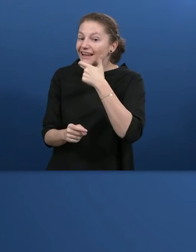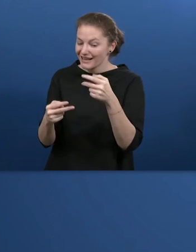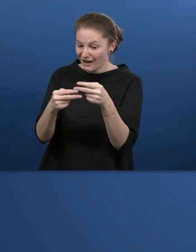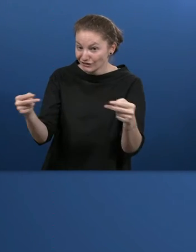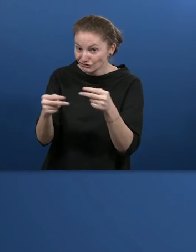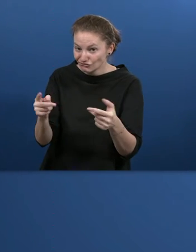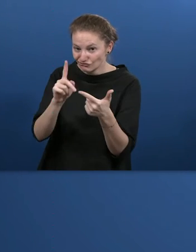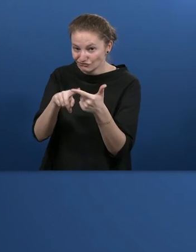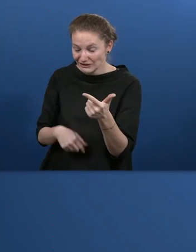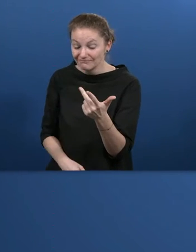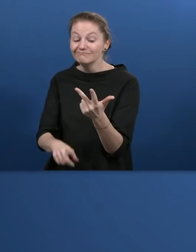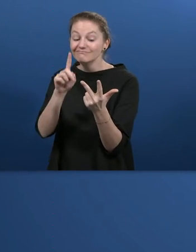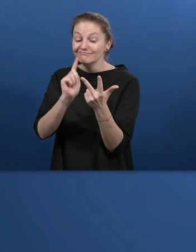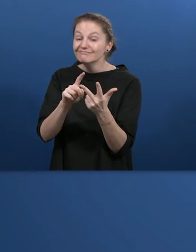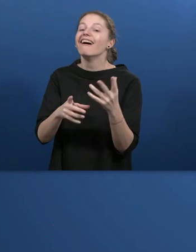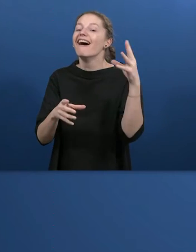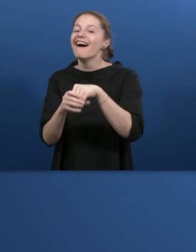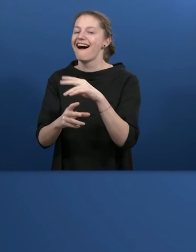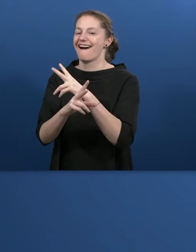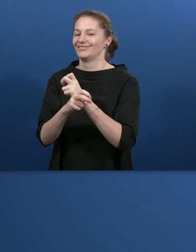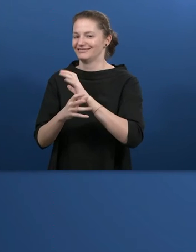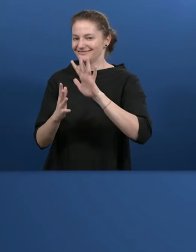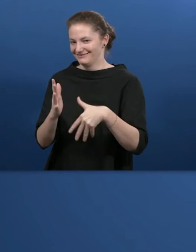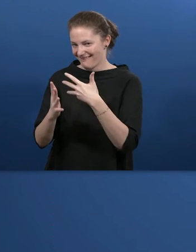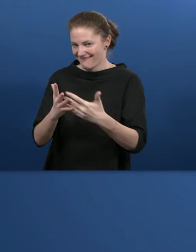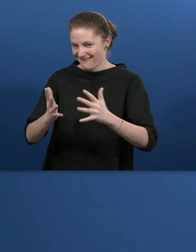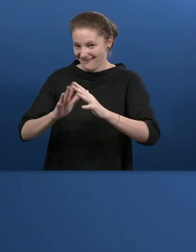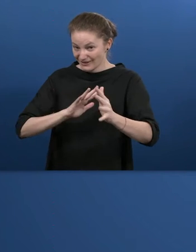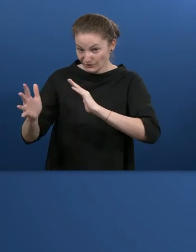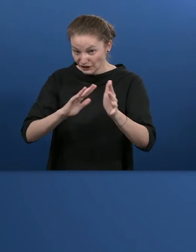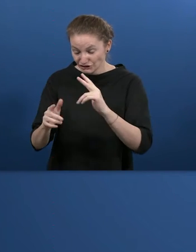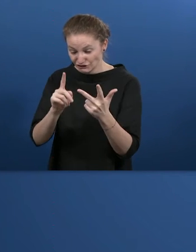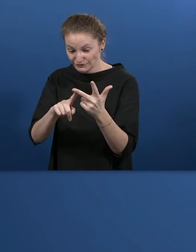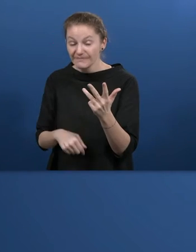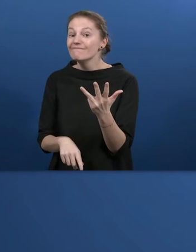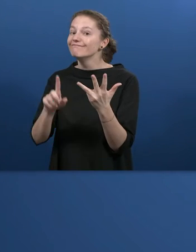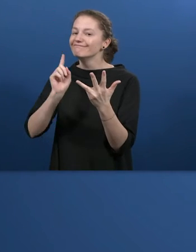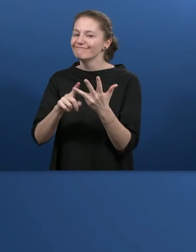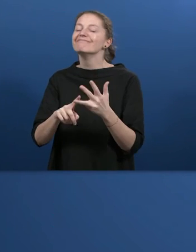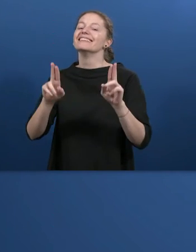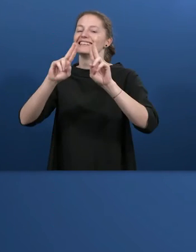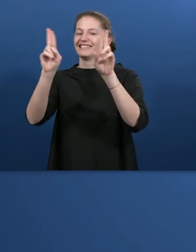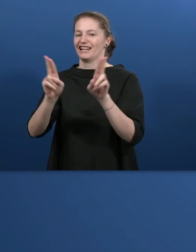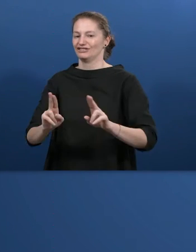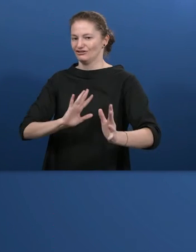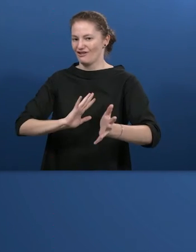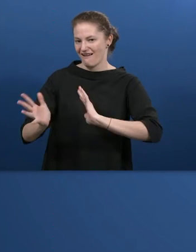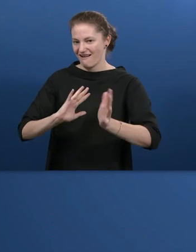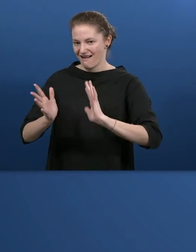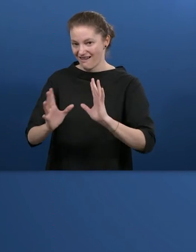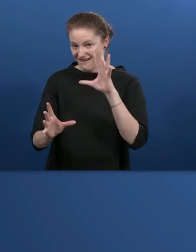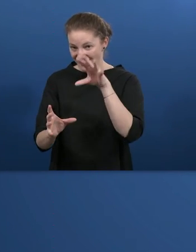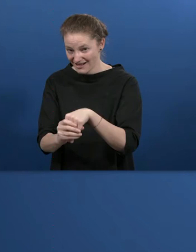We produced a video in Austrian sign language, one with international sign language,